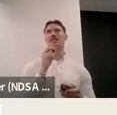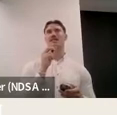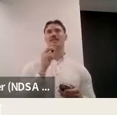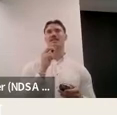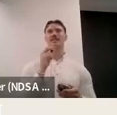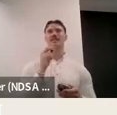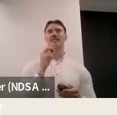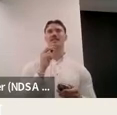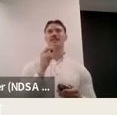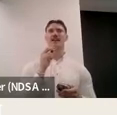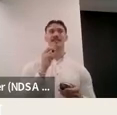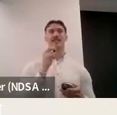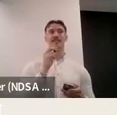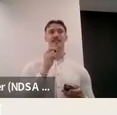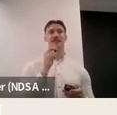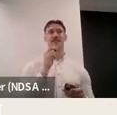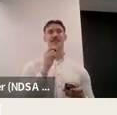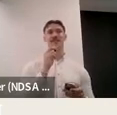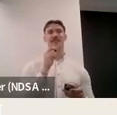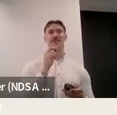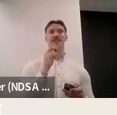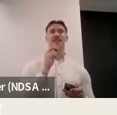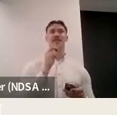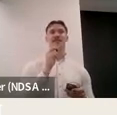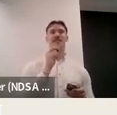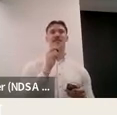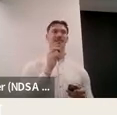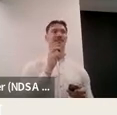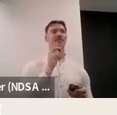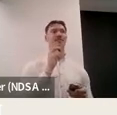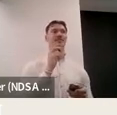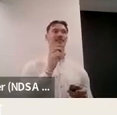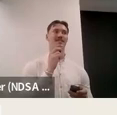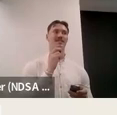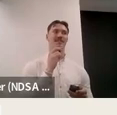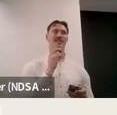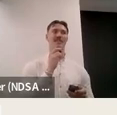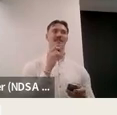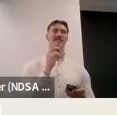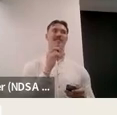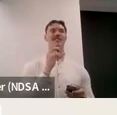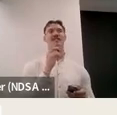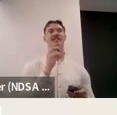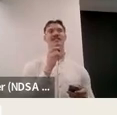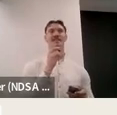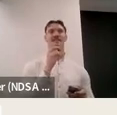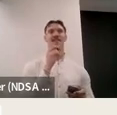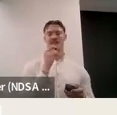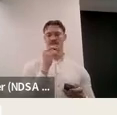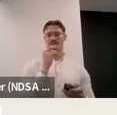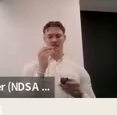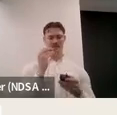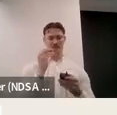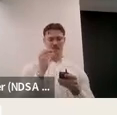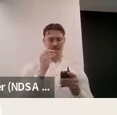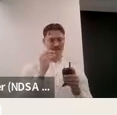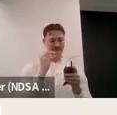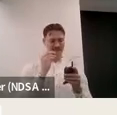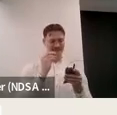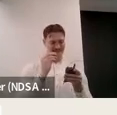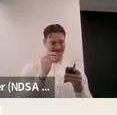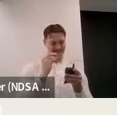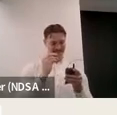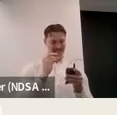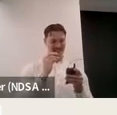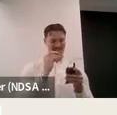investigation, largely because 25% of the respondents were disabled, and so that reflects the disability data that we...